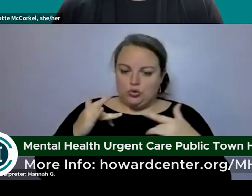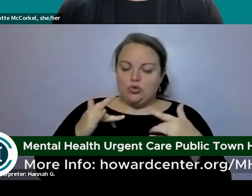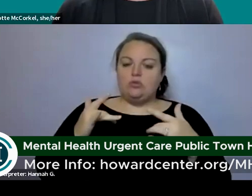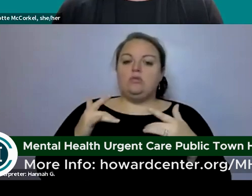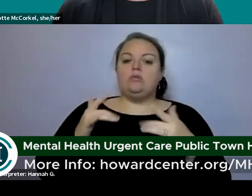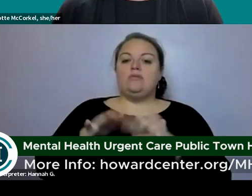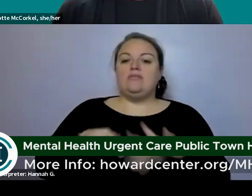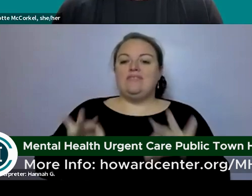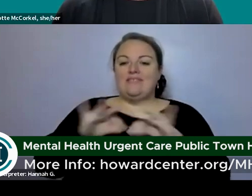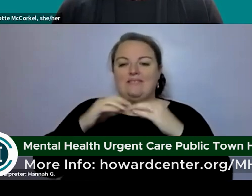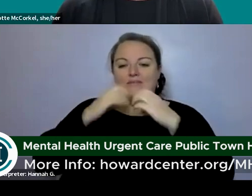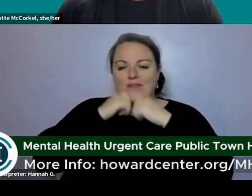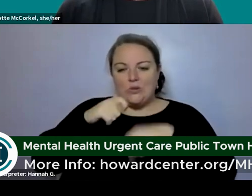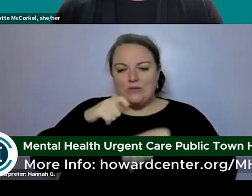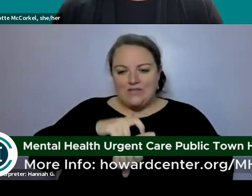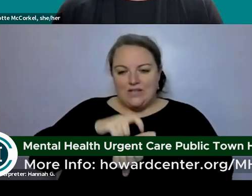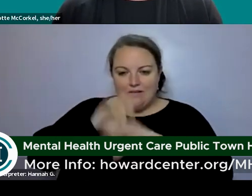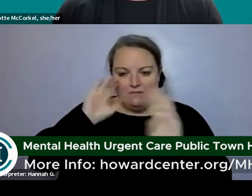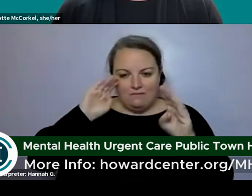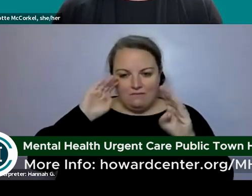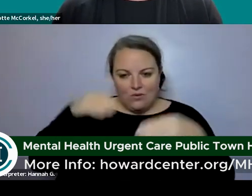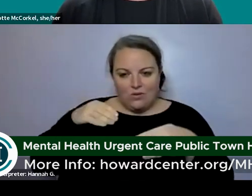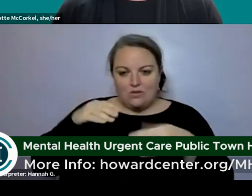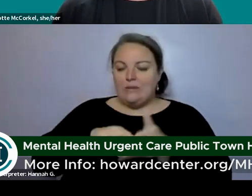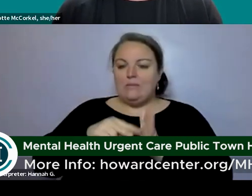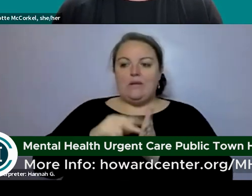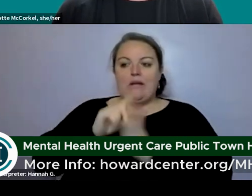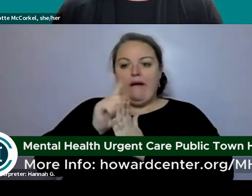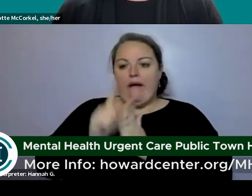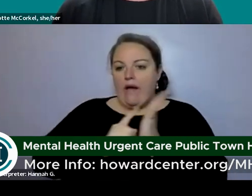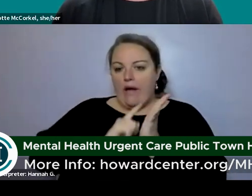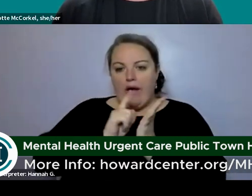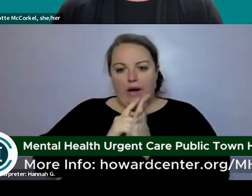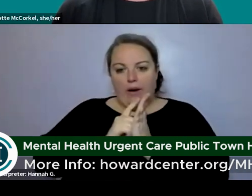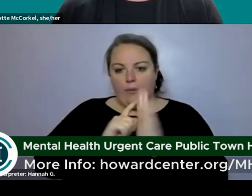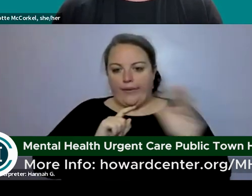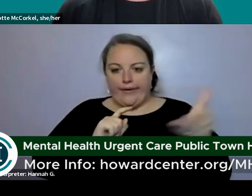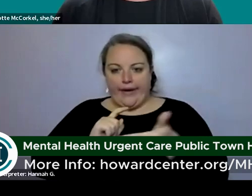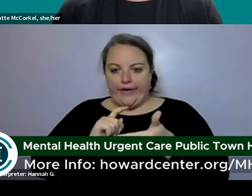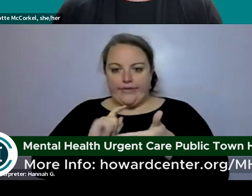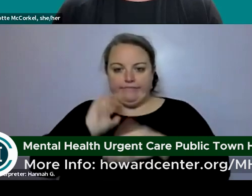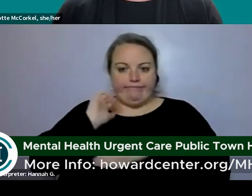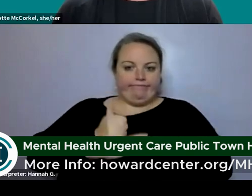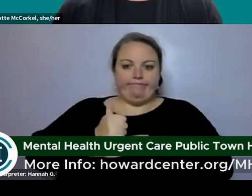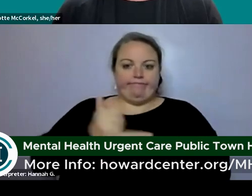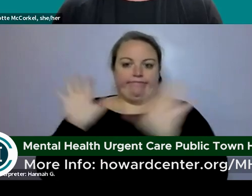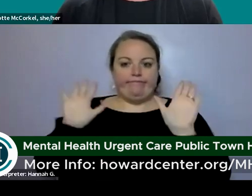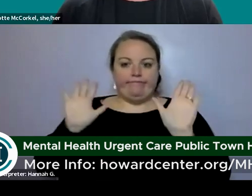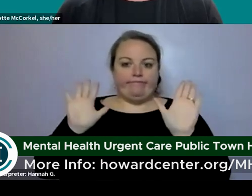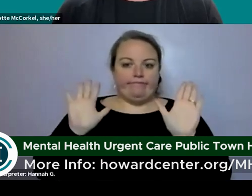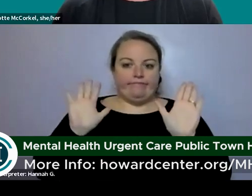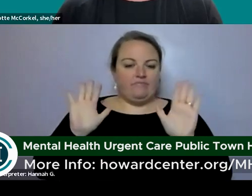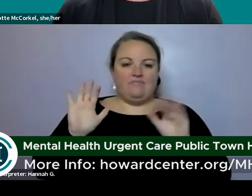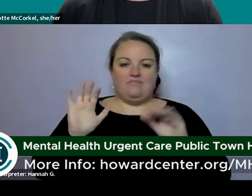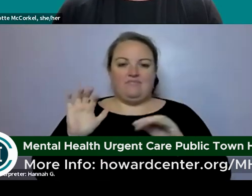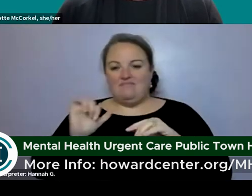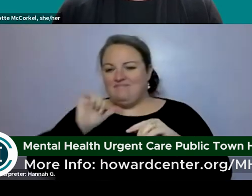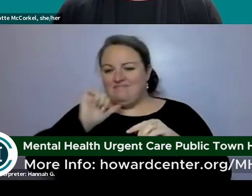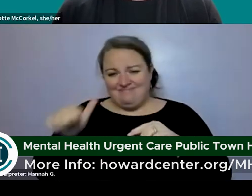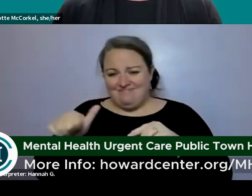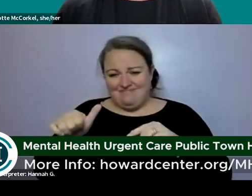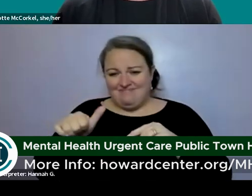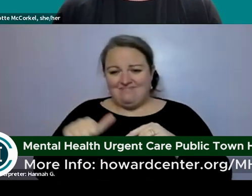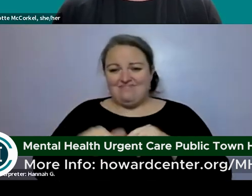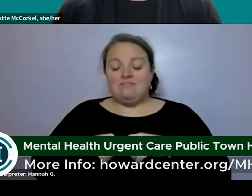the value of time so we don't have one hour guest sessions scheduled through the time that we're open